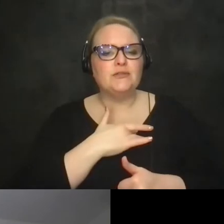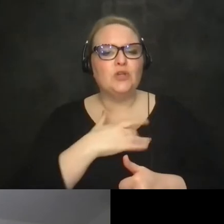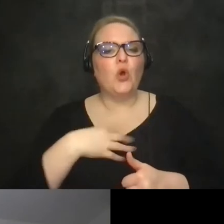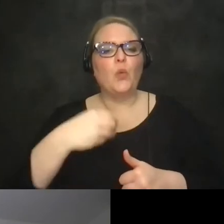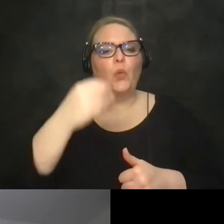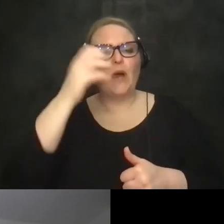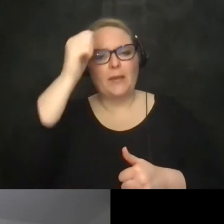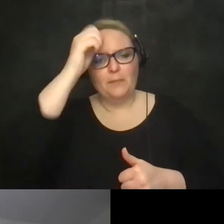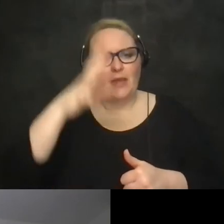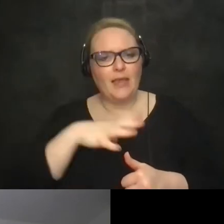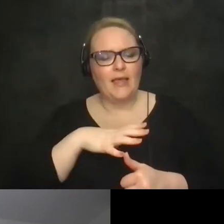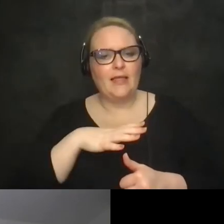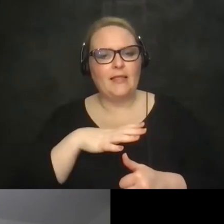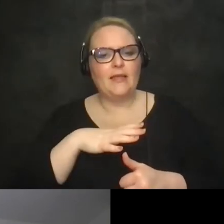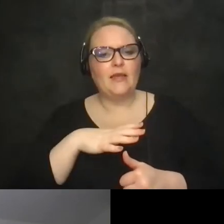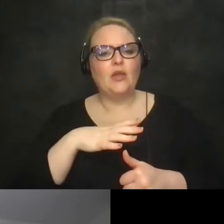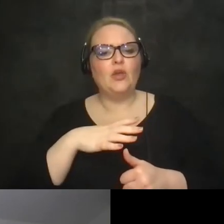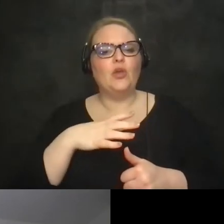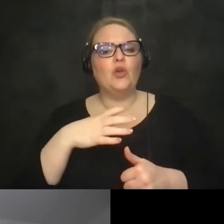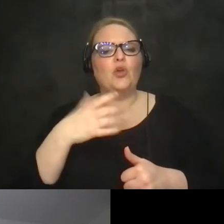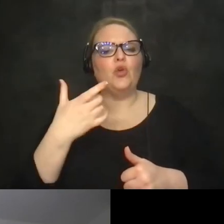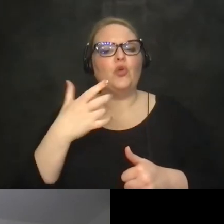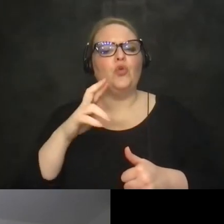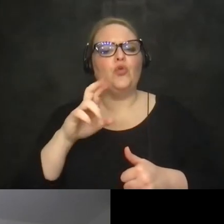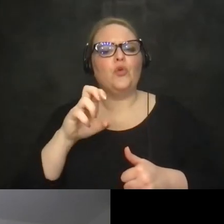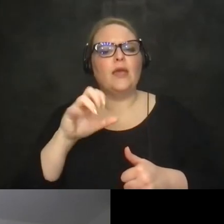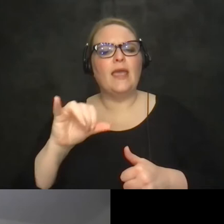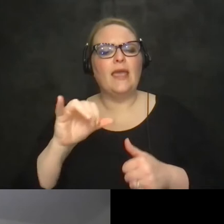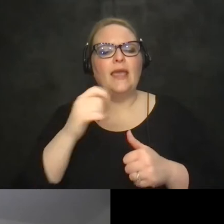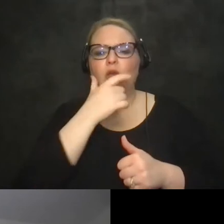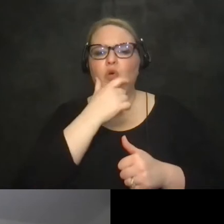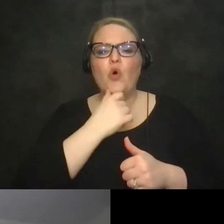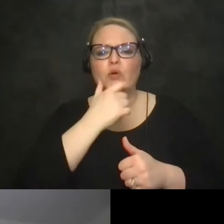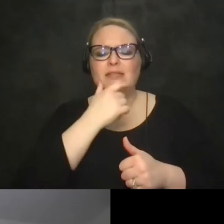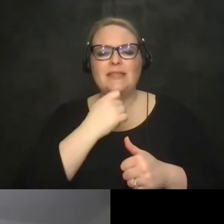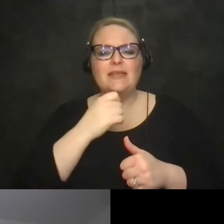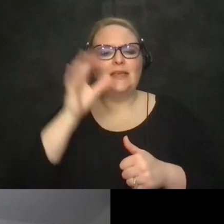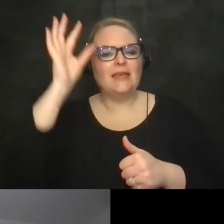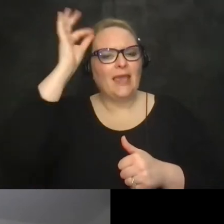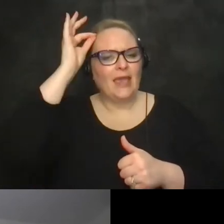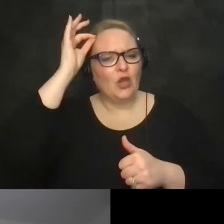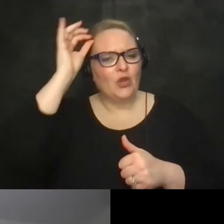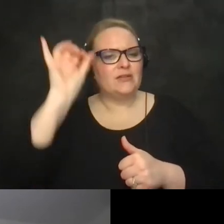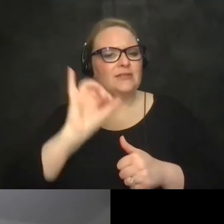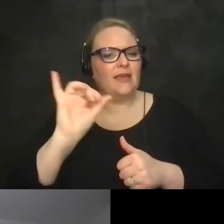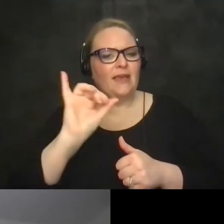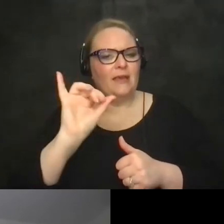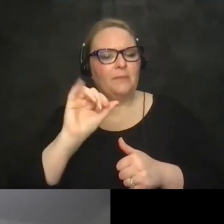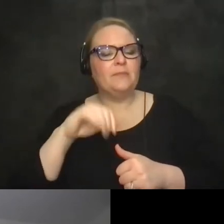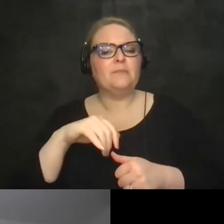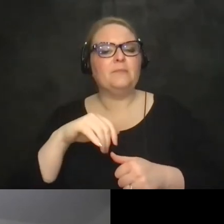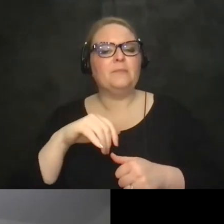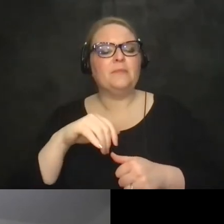male with a gray goatee and pretty much gray hair as well and I'm